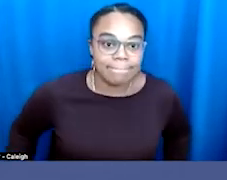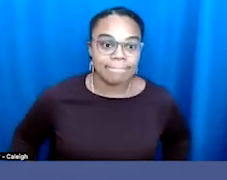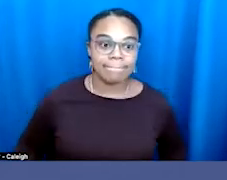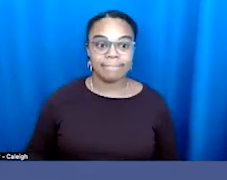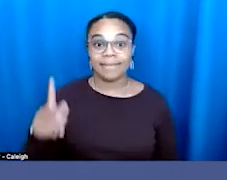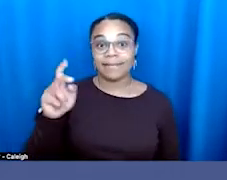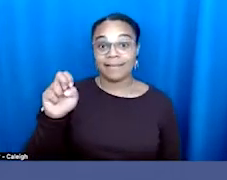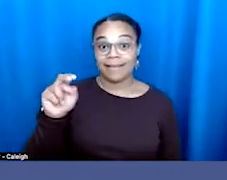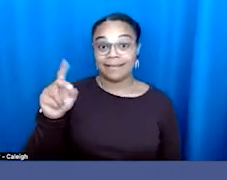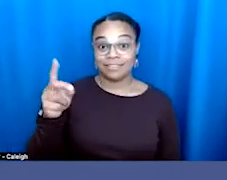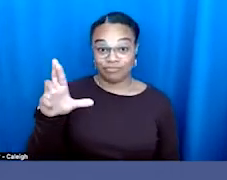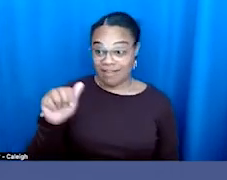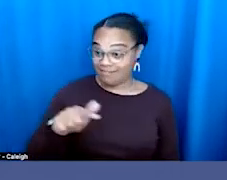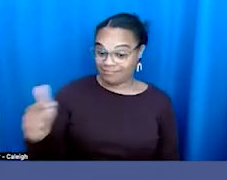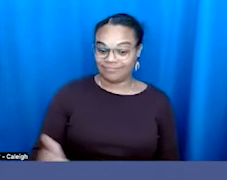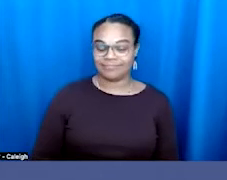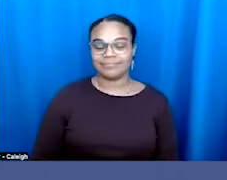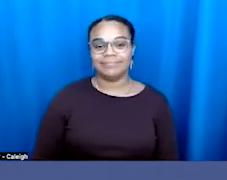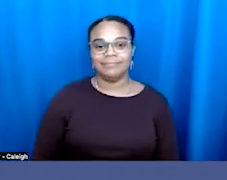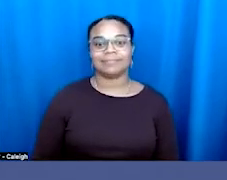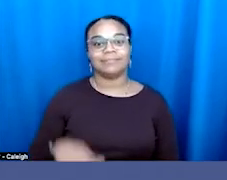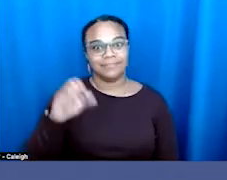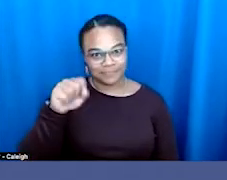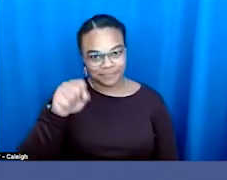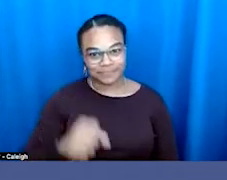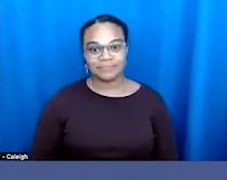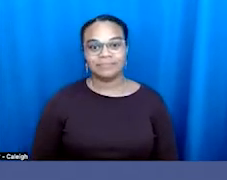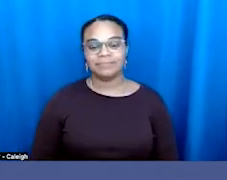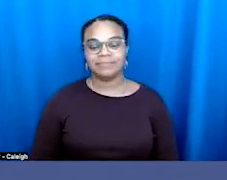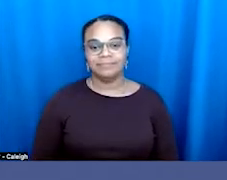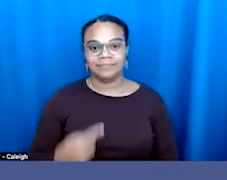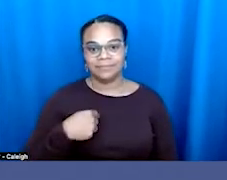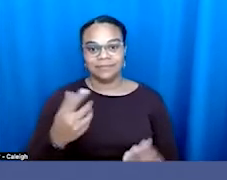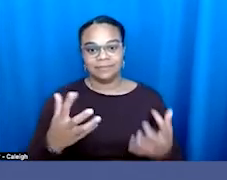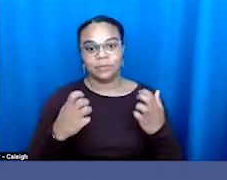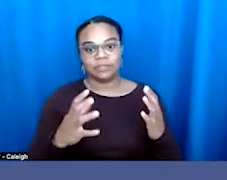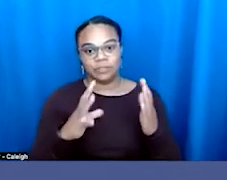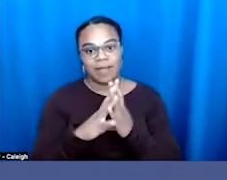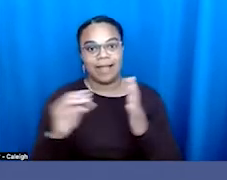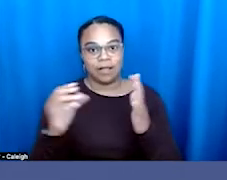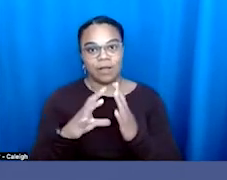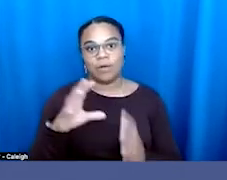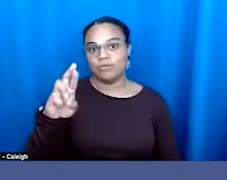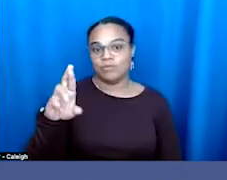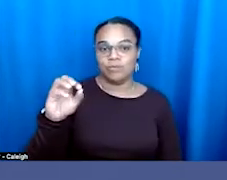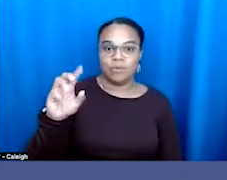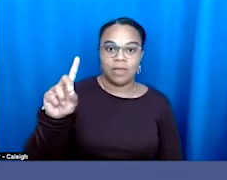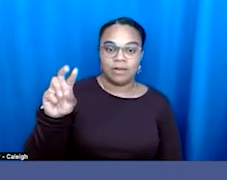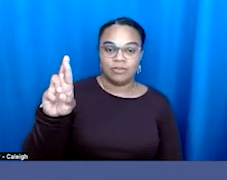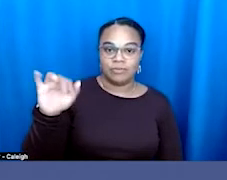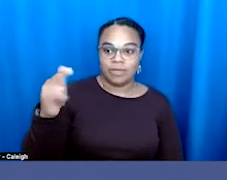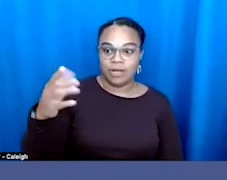Kendra, I'm going to bring you in on this question. Yeah, so I want to echo what Rodrigo said about voting.